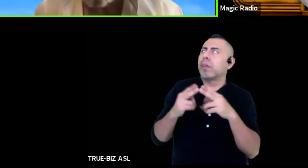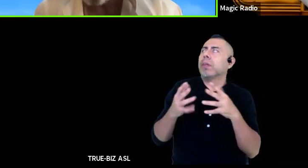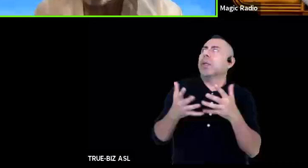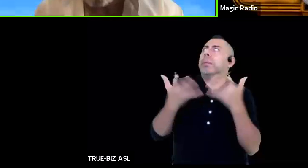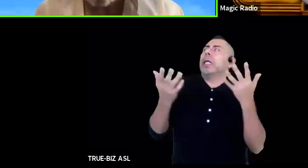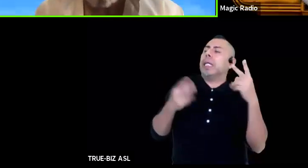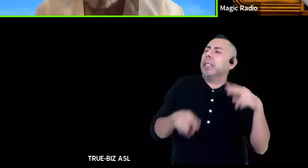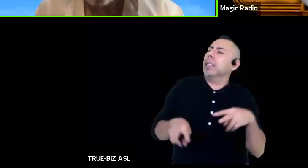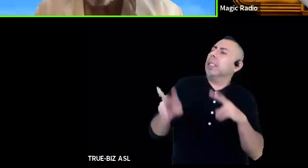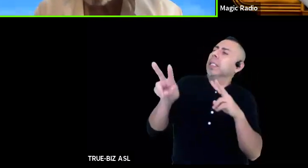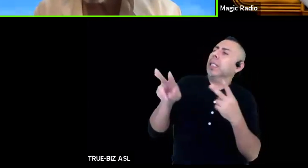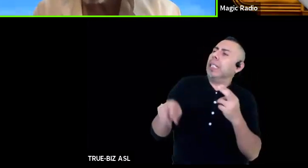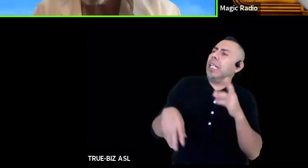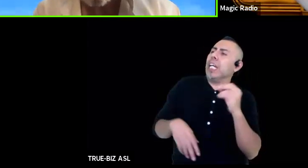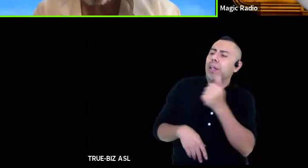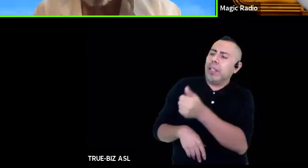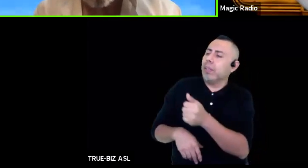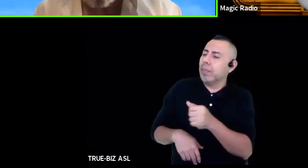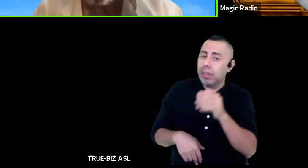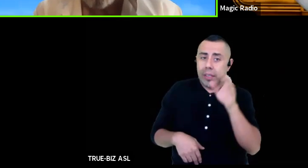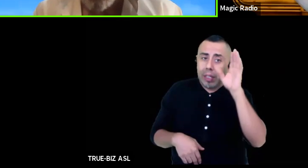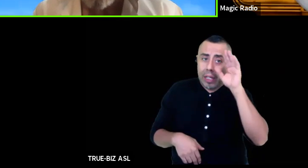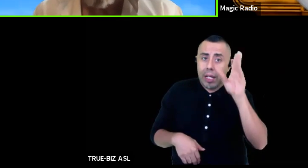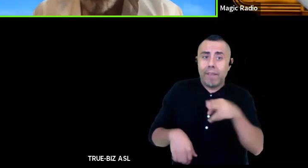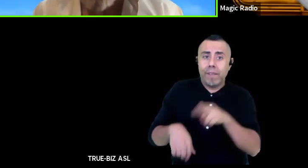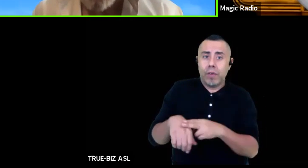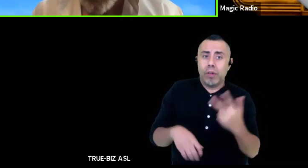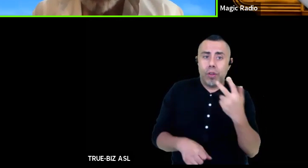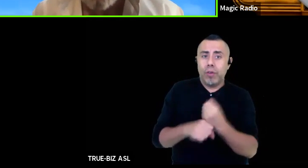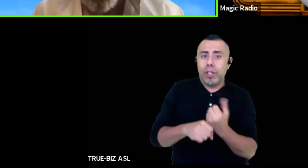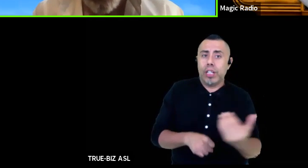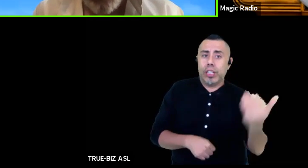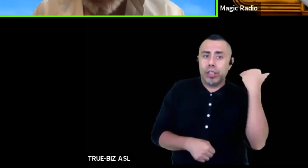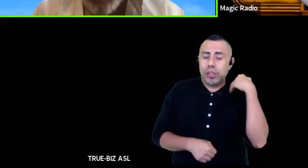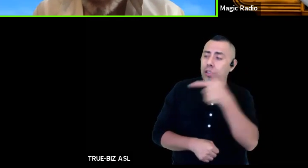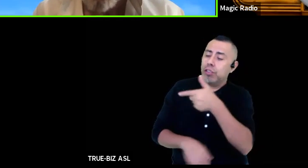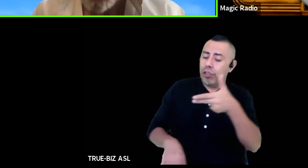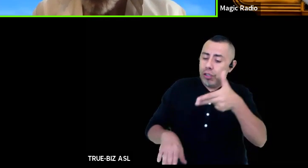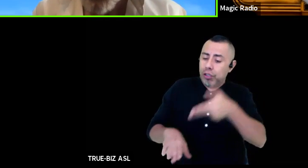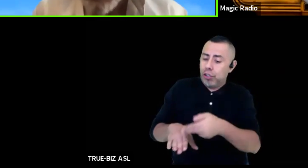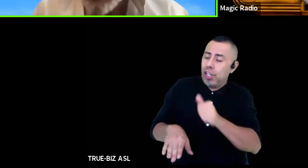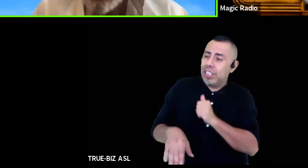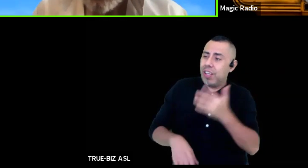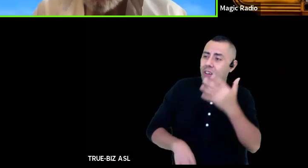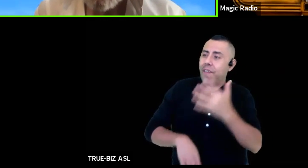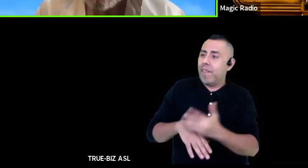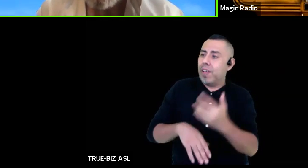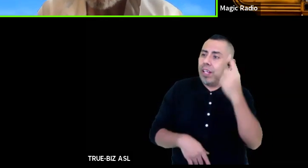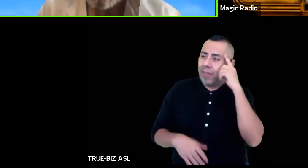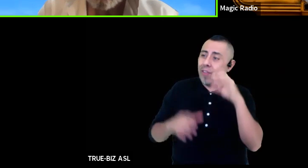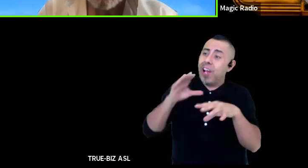were three years ago of course you shot your own leg five times in order to get out of the army